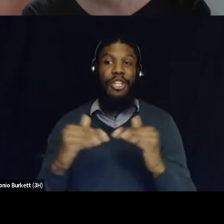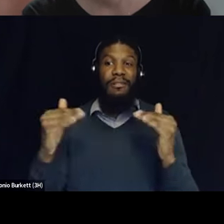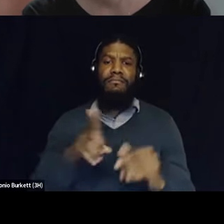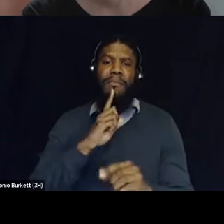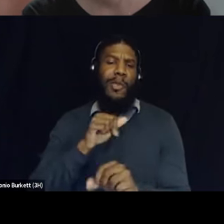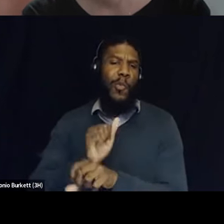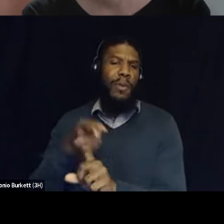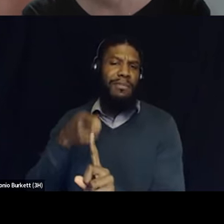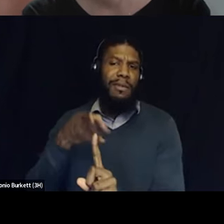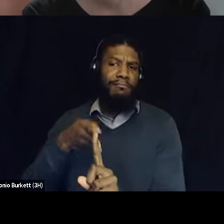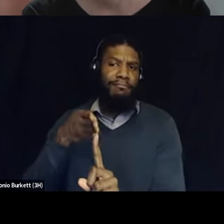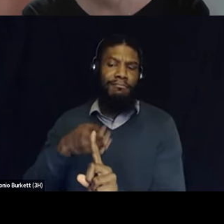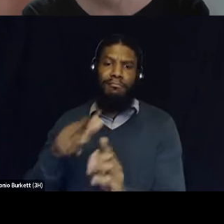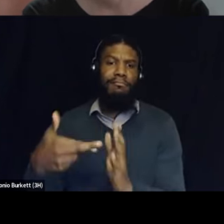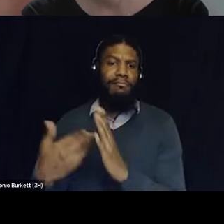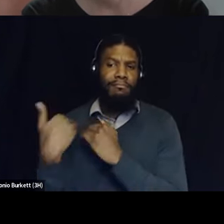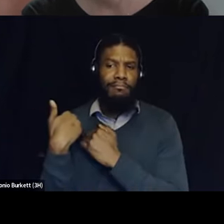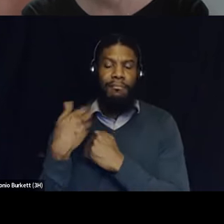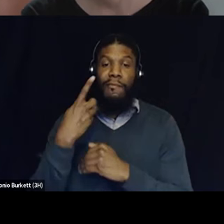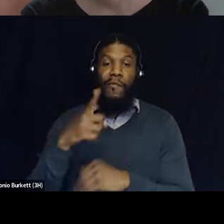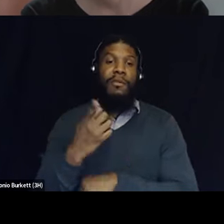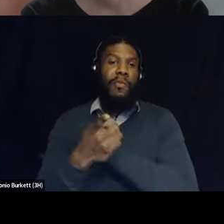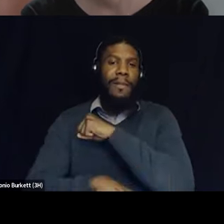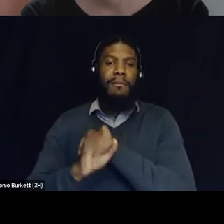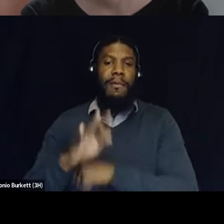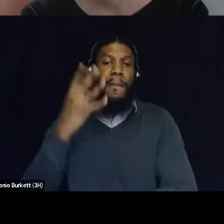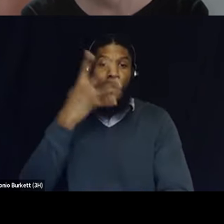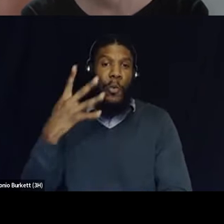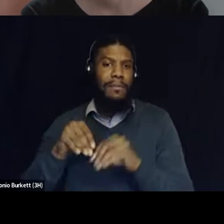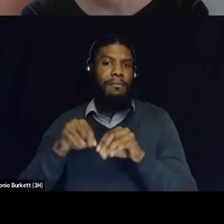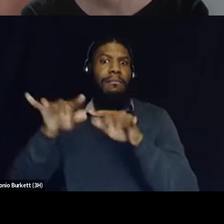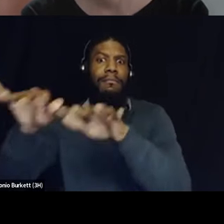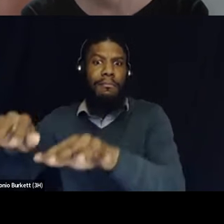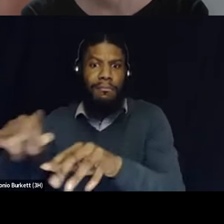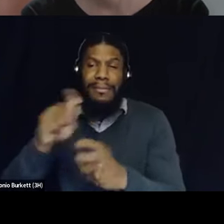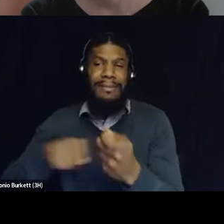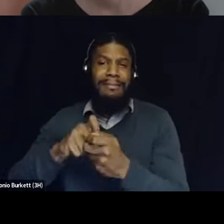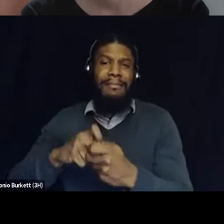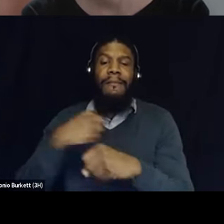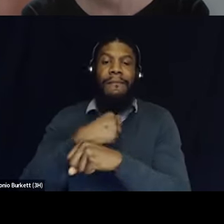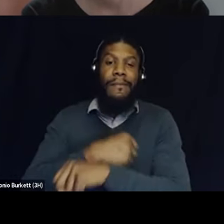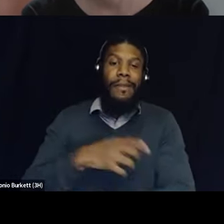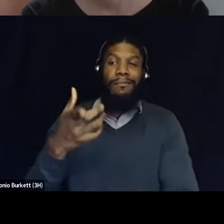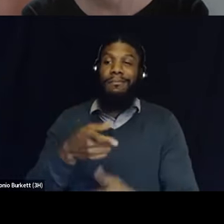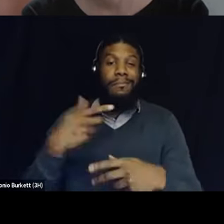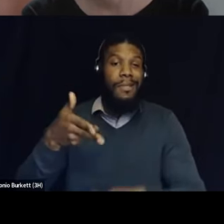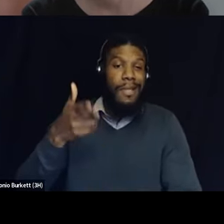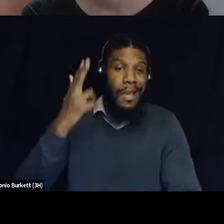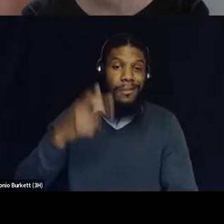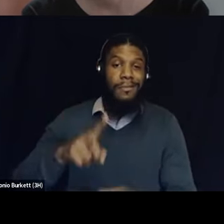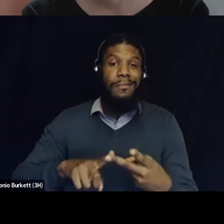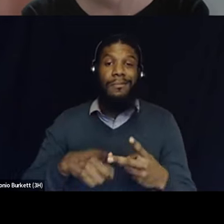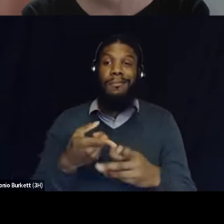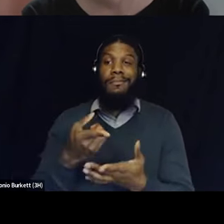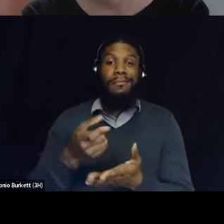of work around the criminalization of migration, particularly fighting against deportations, and also running